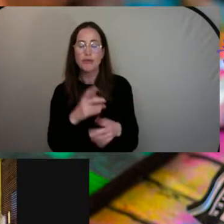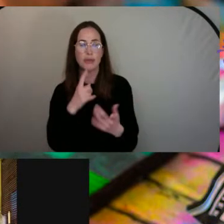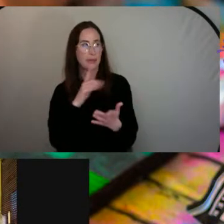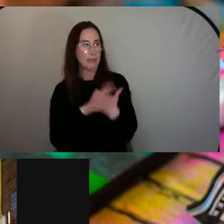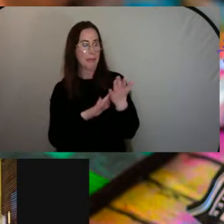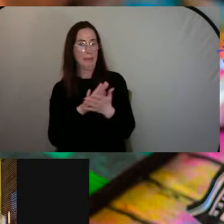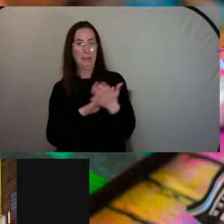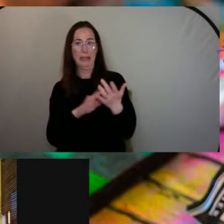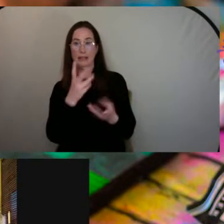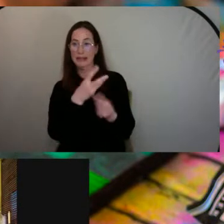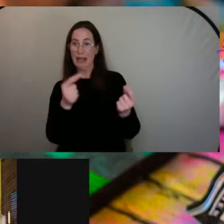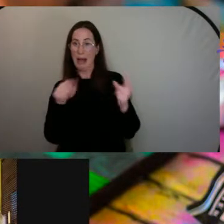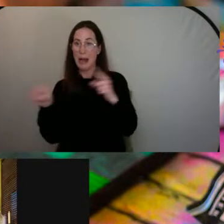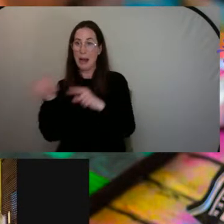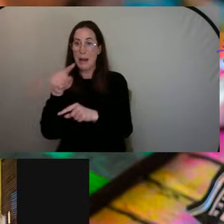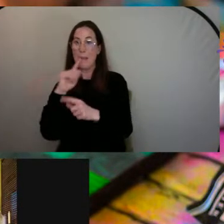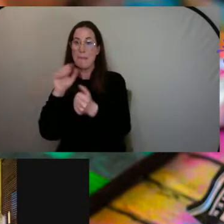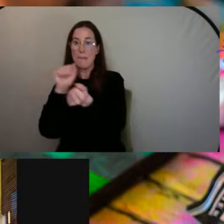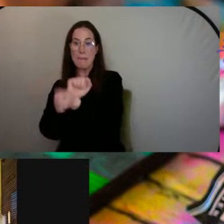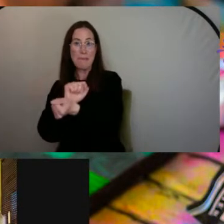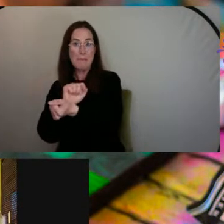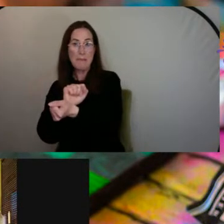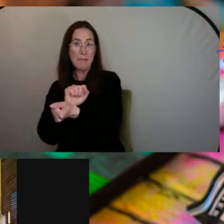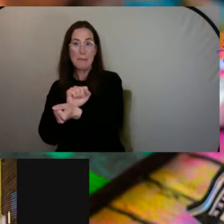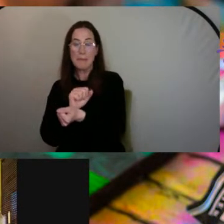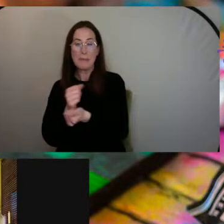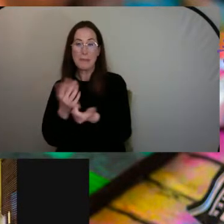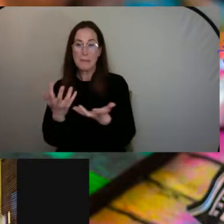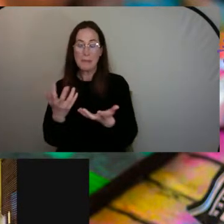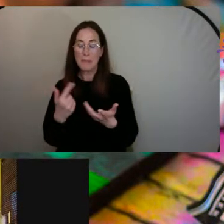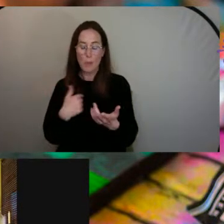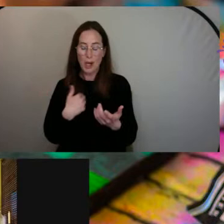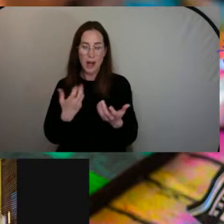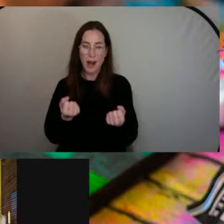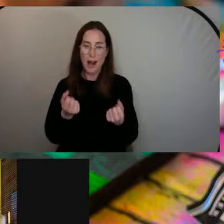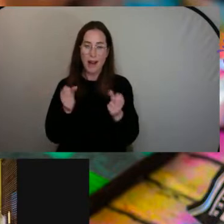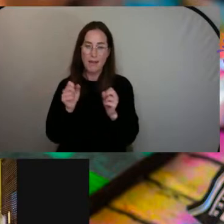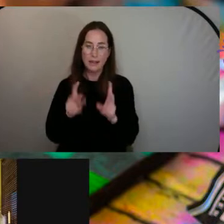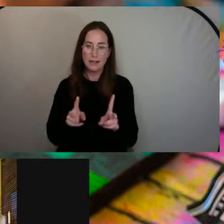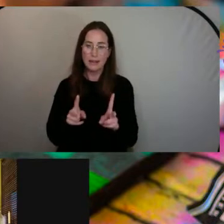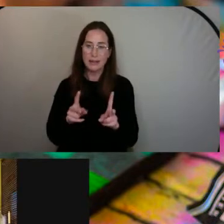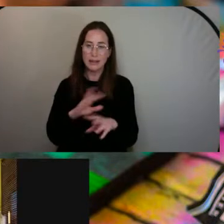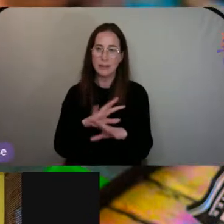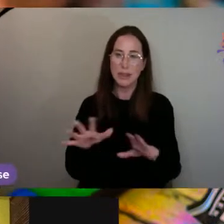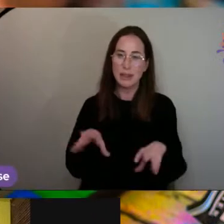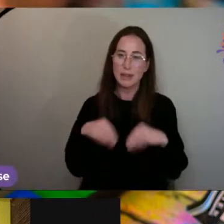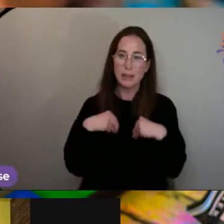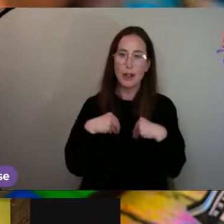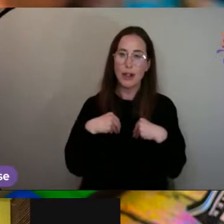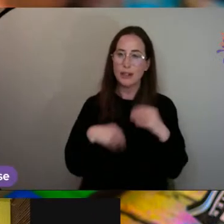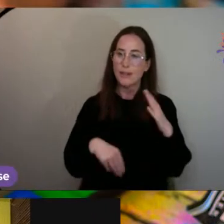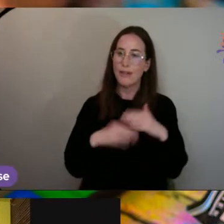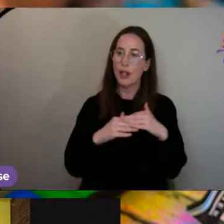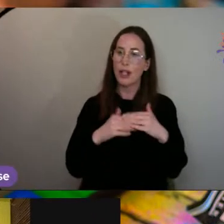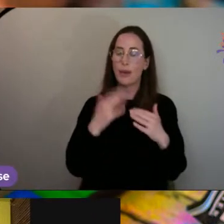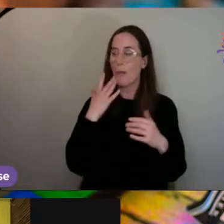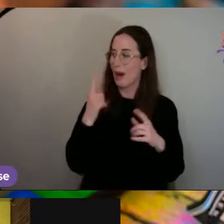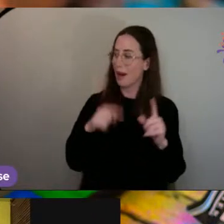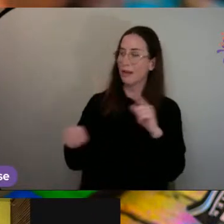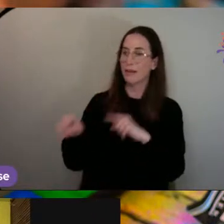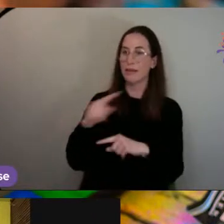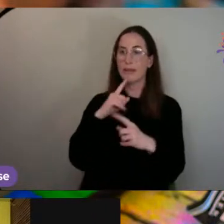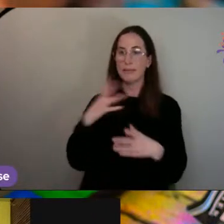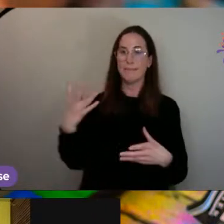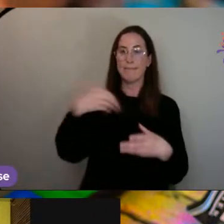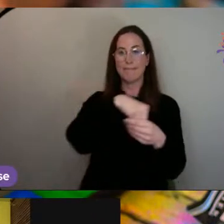meant them being incarcerated. And unfortunately, we have a system that doesn't acknowledge fully that actually when these people go into